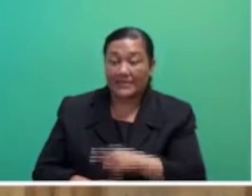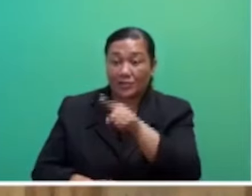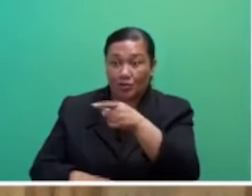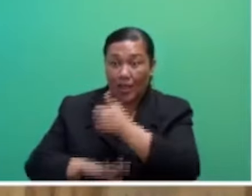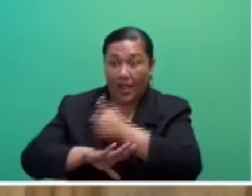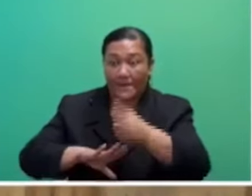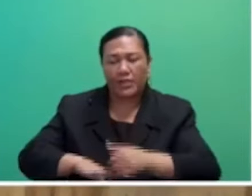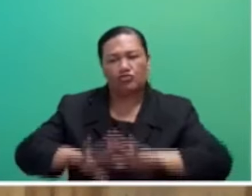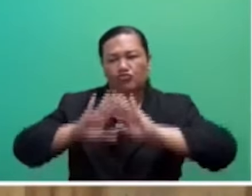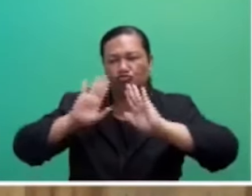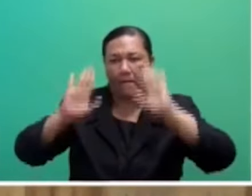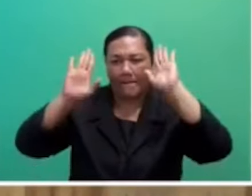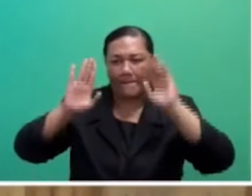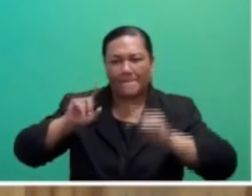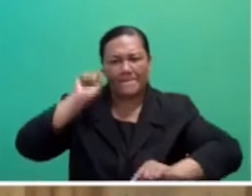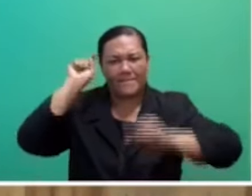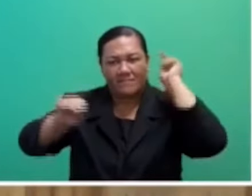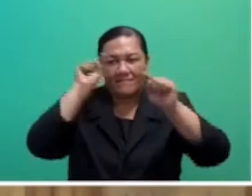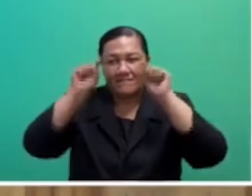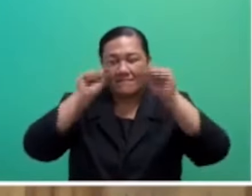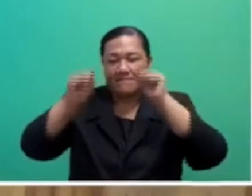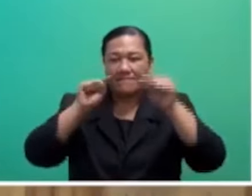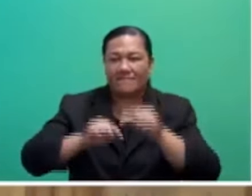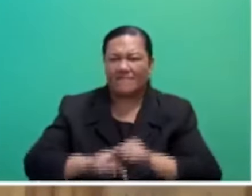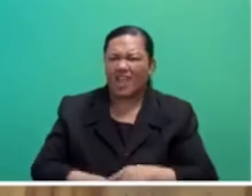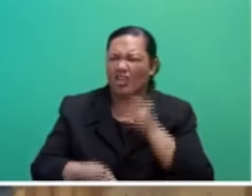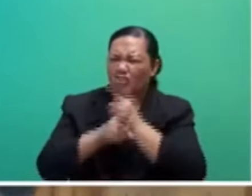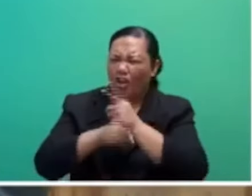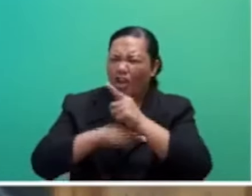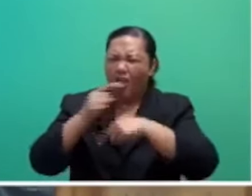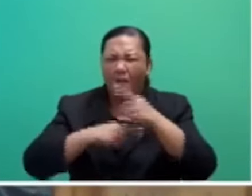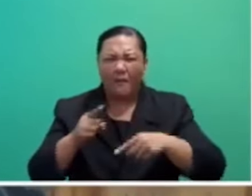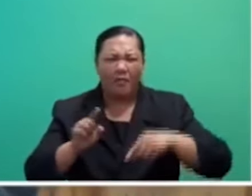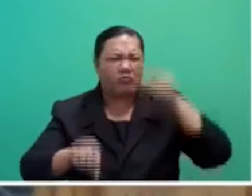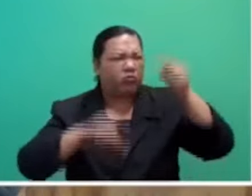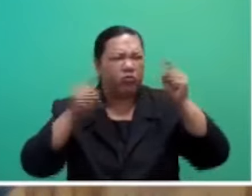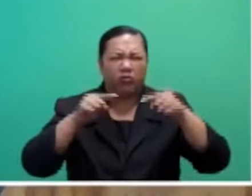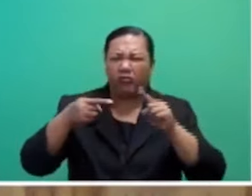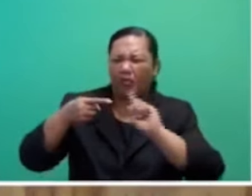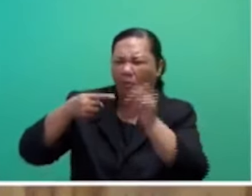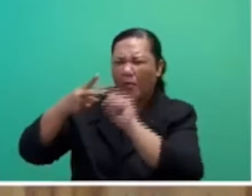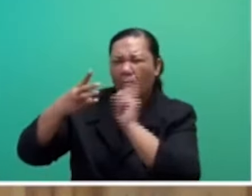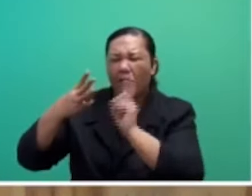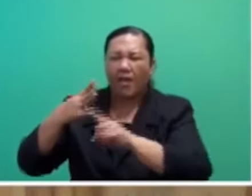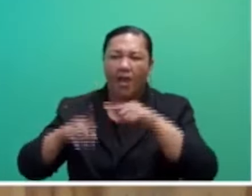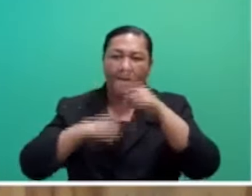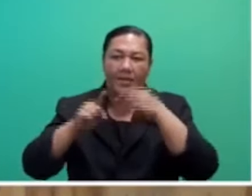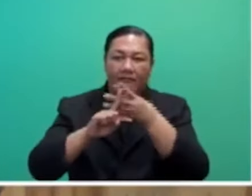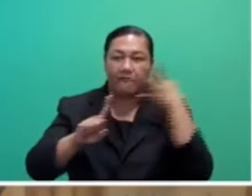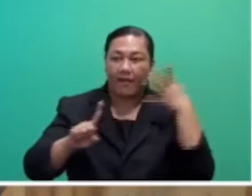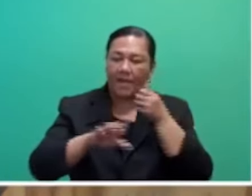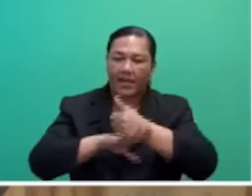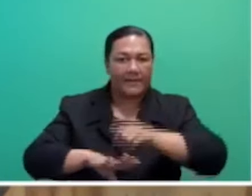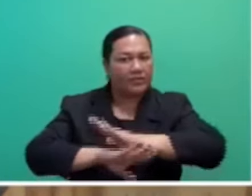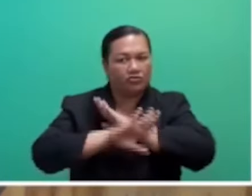inputting the past practices of the previous government as a reason to get away from the expectations of the people.